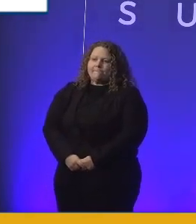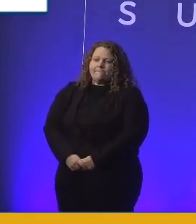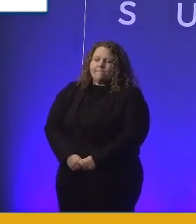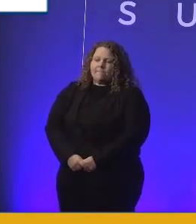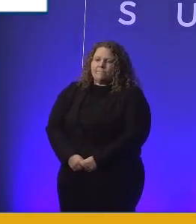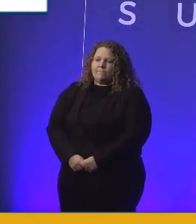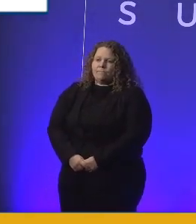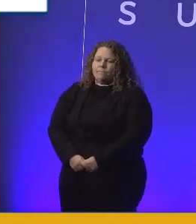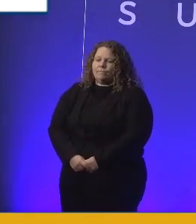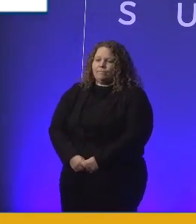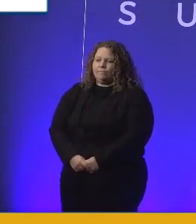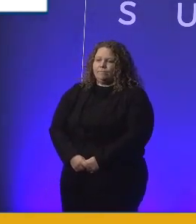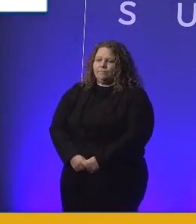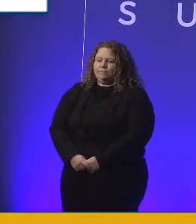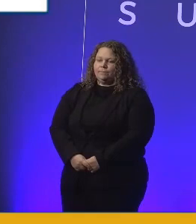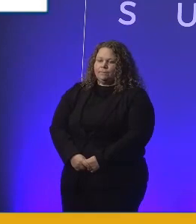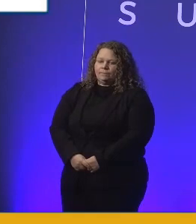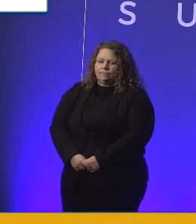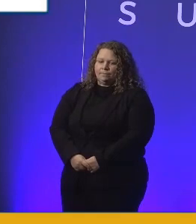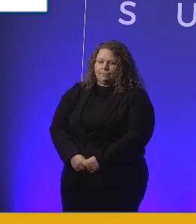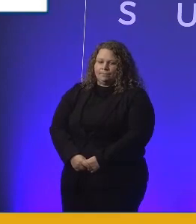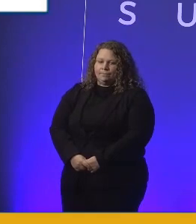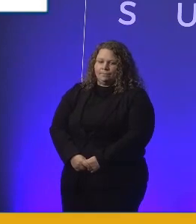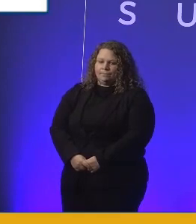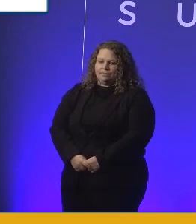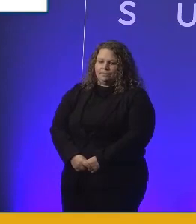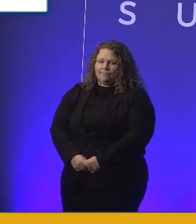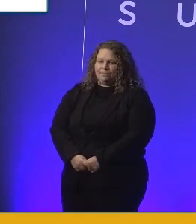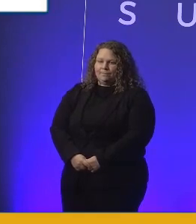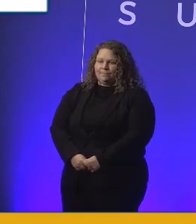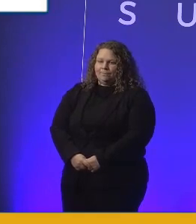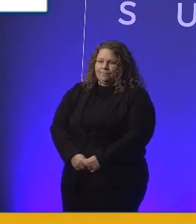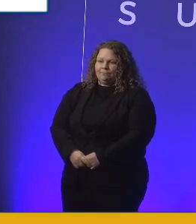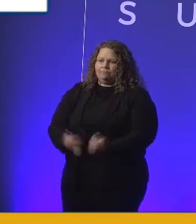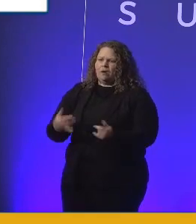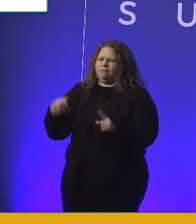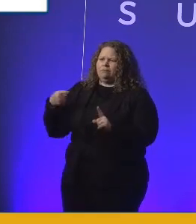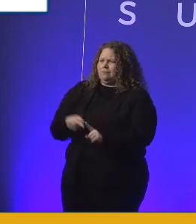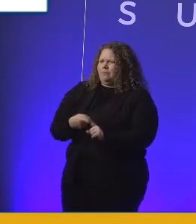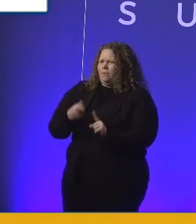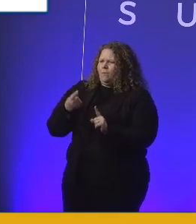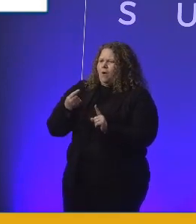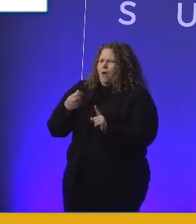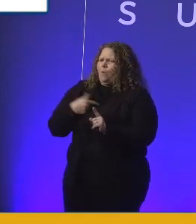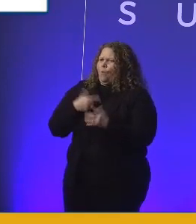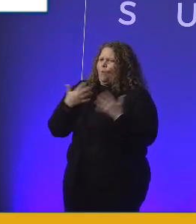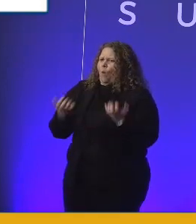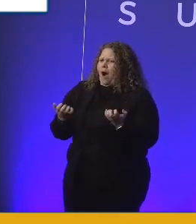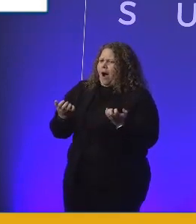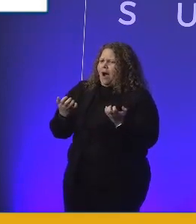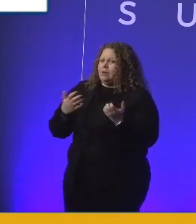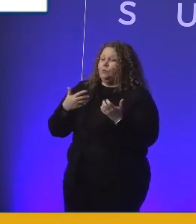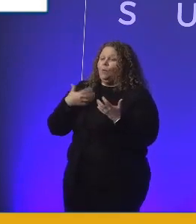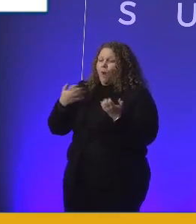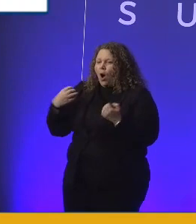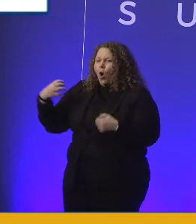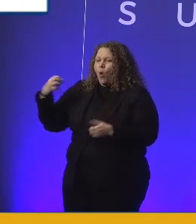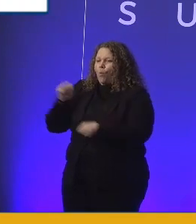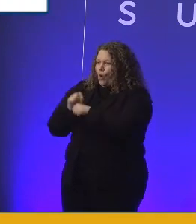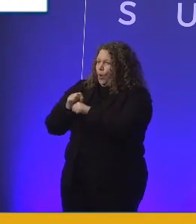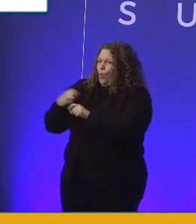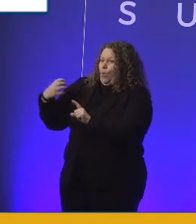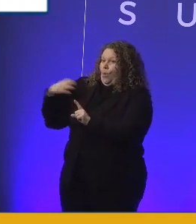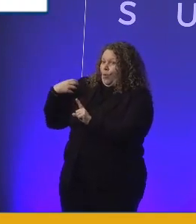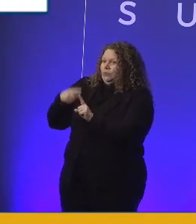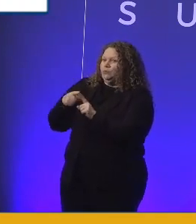I mean, it's great reaction, isn't it? But fundamentally, what do we want? We want work coaches to feel valuable. We want work coaches to feel like they